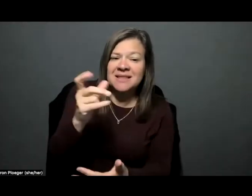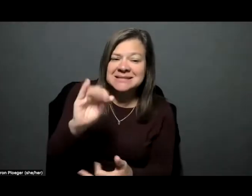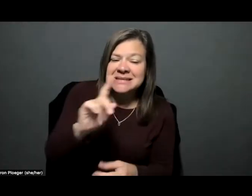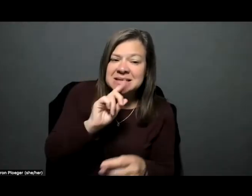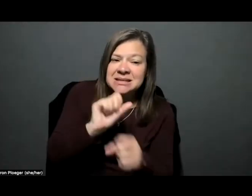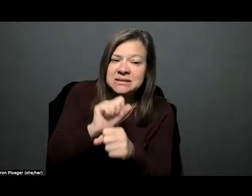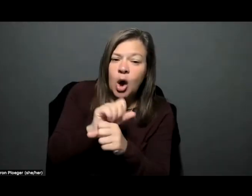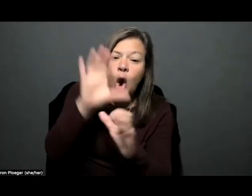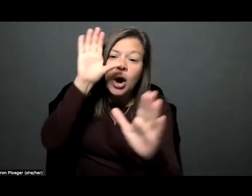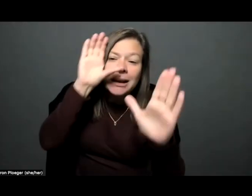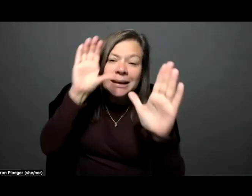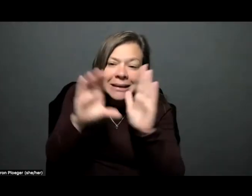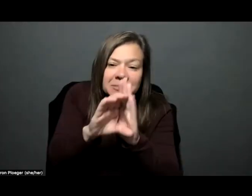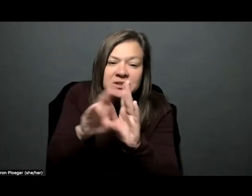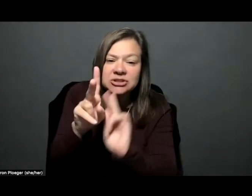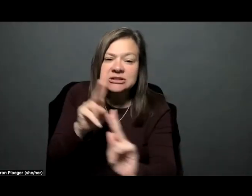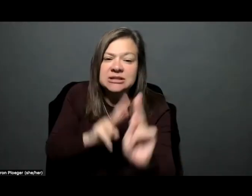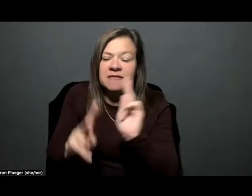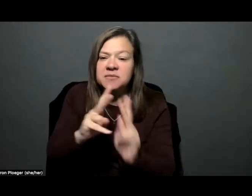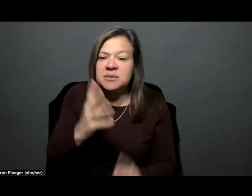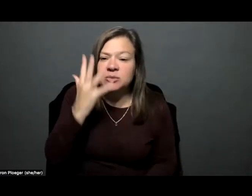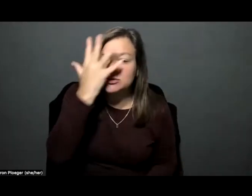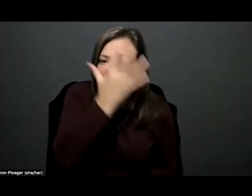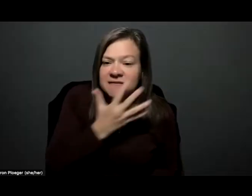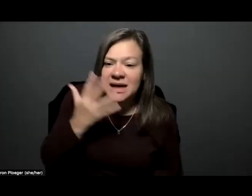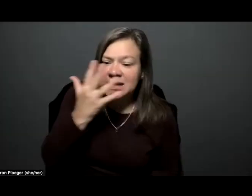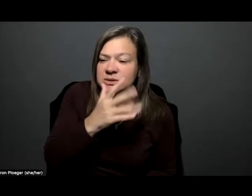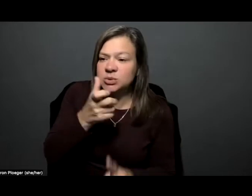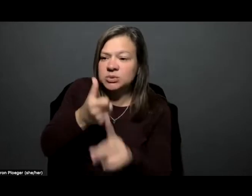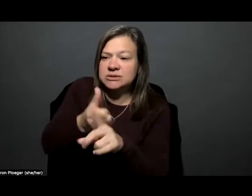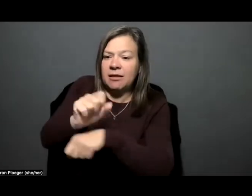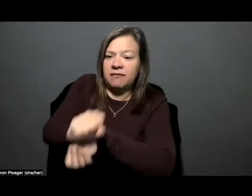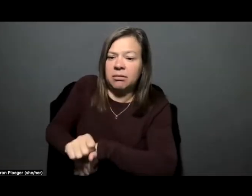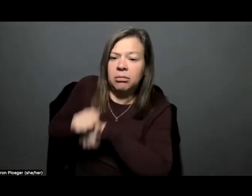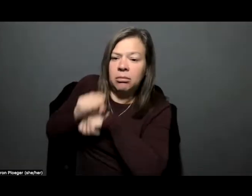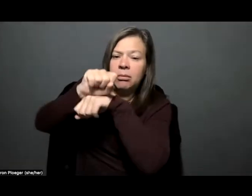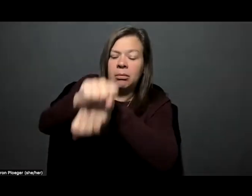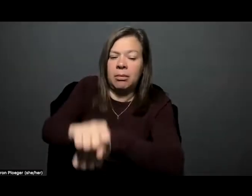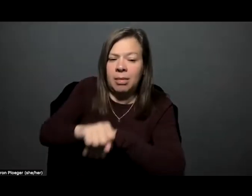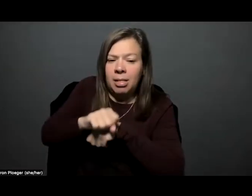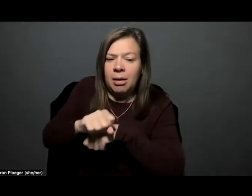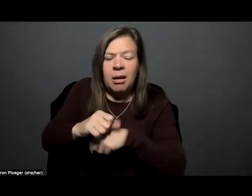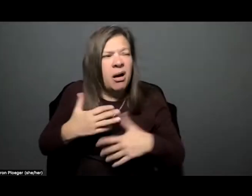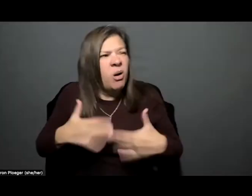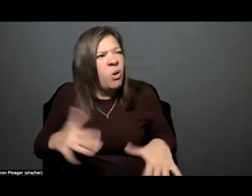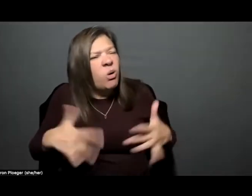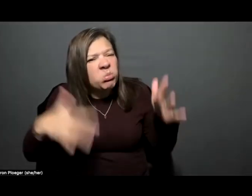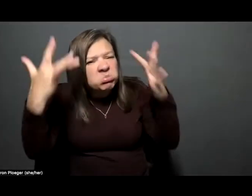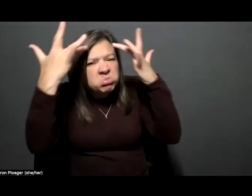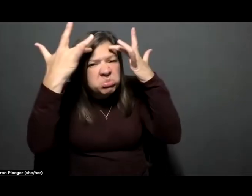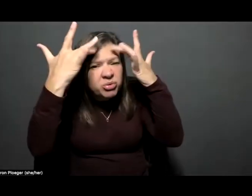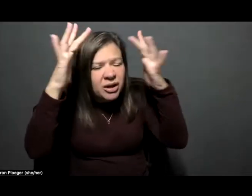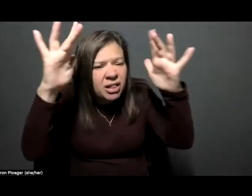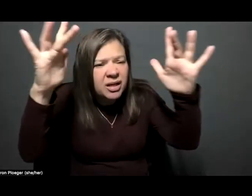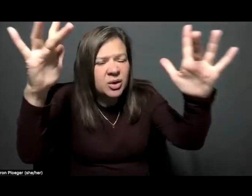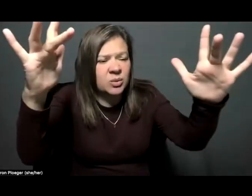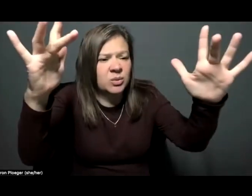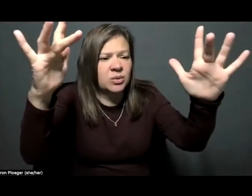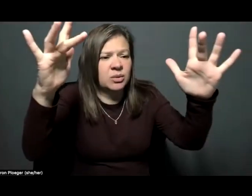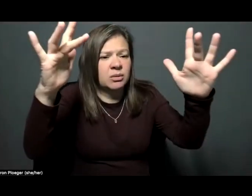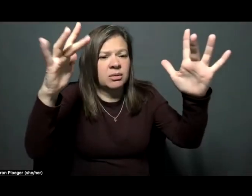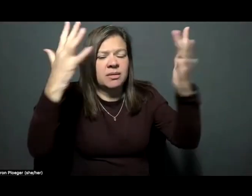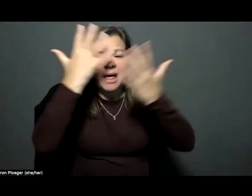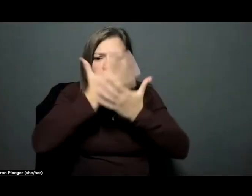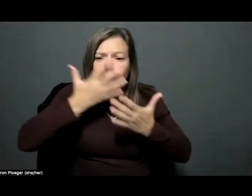images of people enslaved people and I thought how brilliant that look